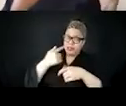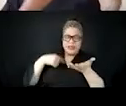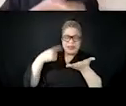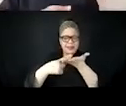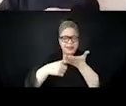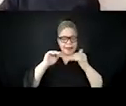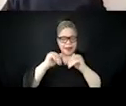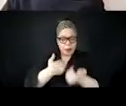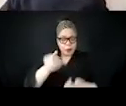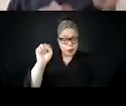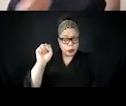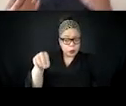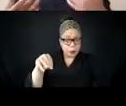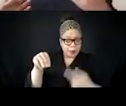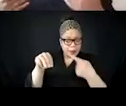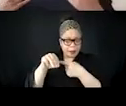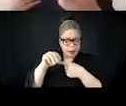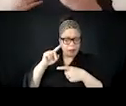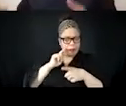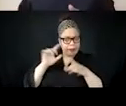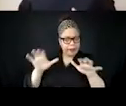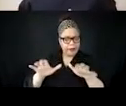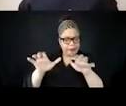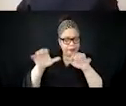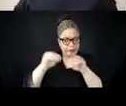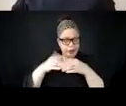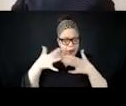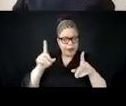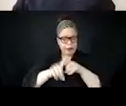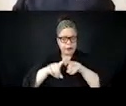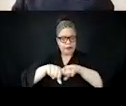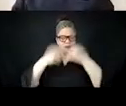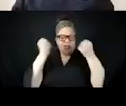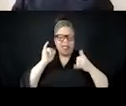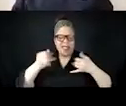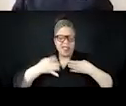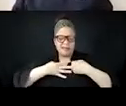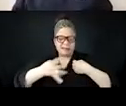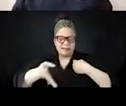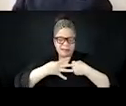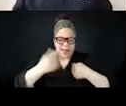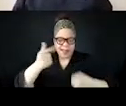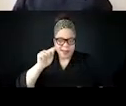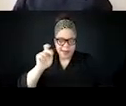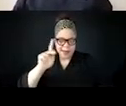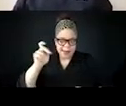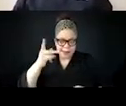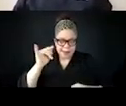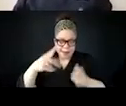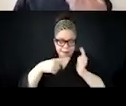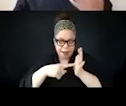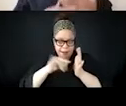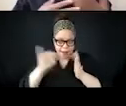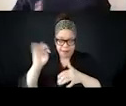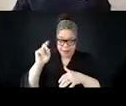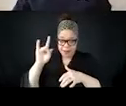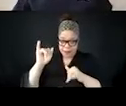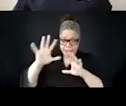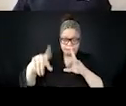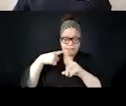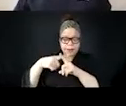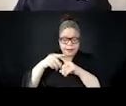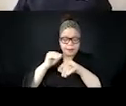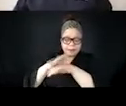that has its positive aspects, but it also has its negative aspects, some of which we're going to get into today. So as black